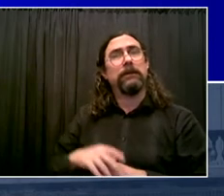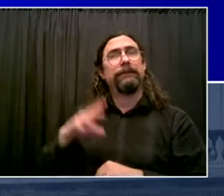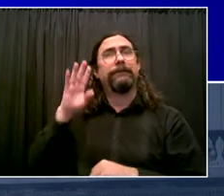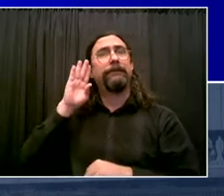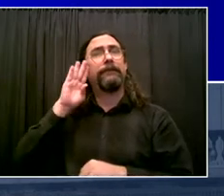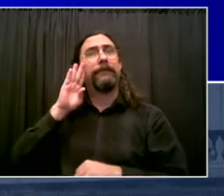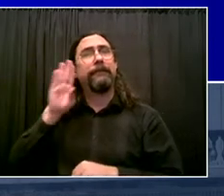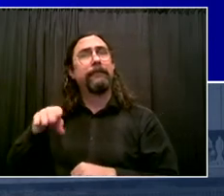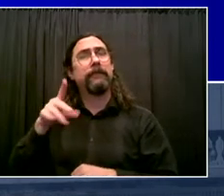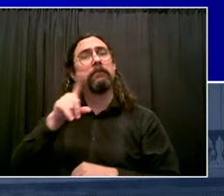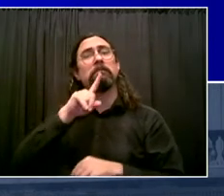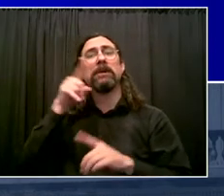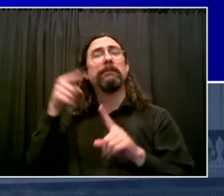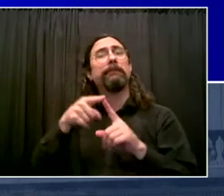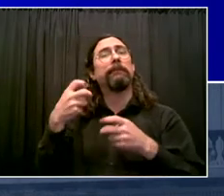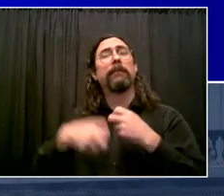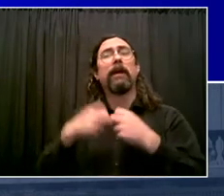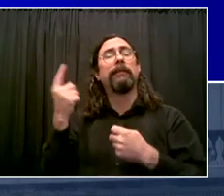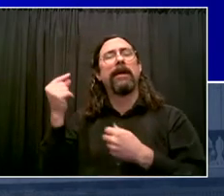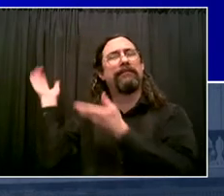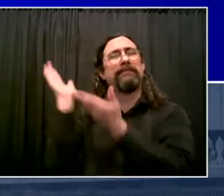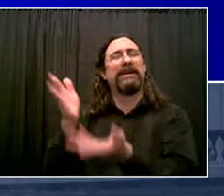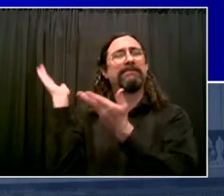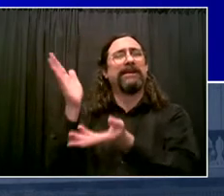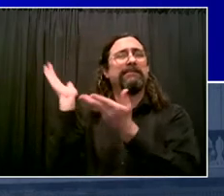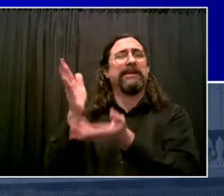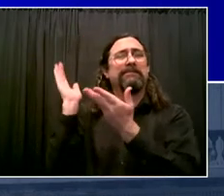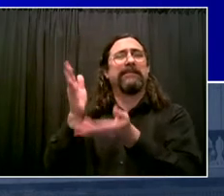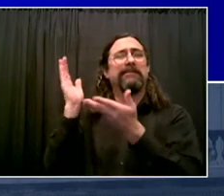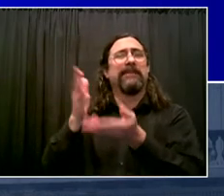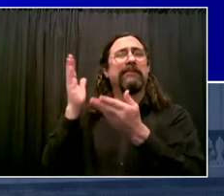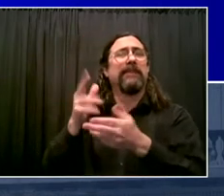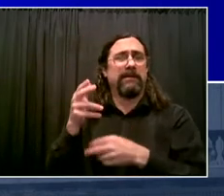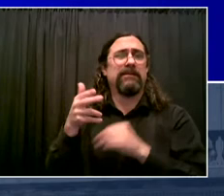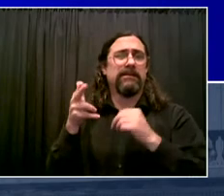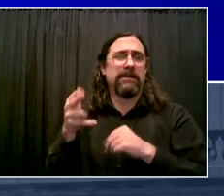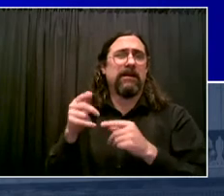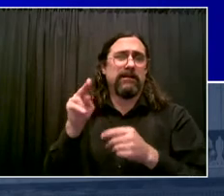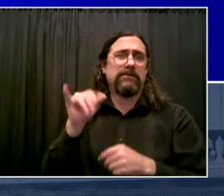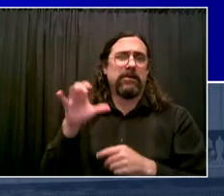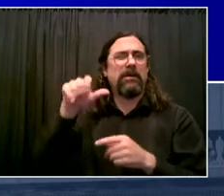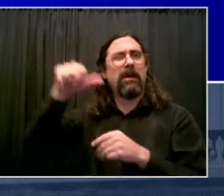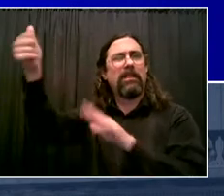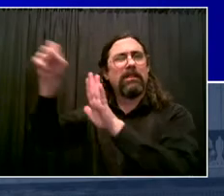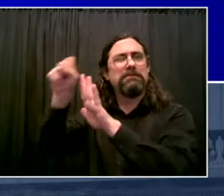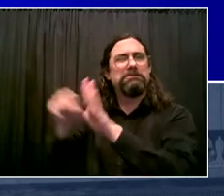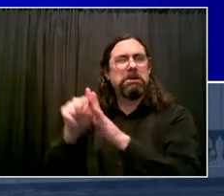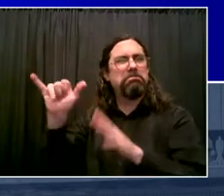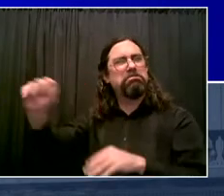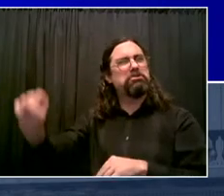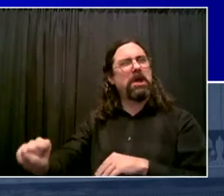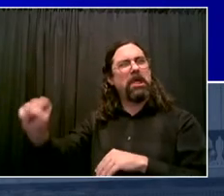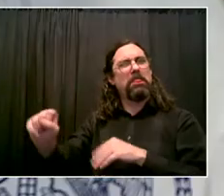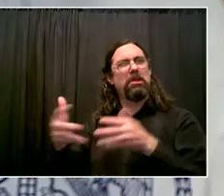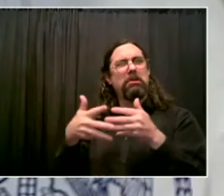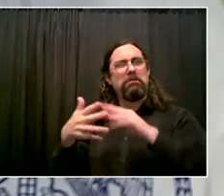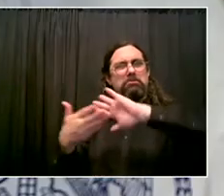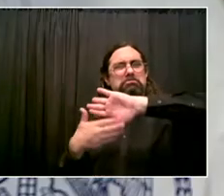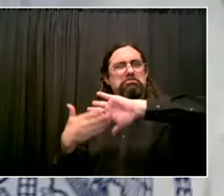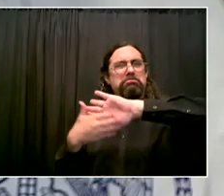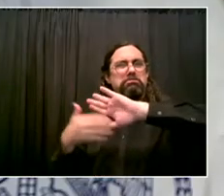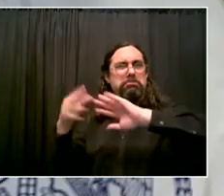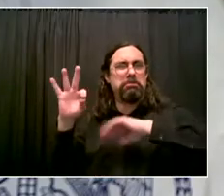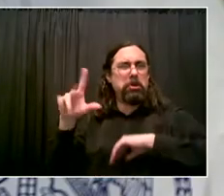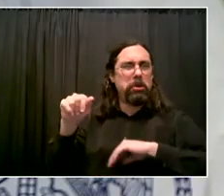And he said something that really touched me. He said, is this the final straw? Is this the tragedy that will finally convince our